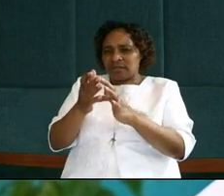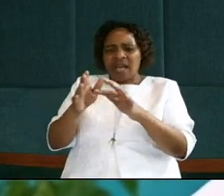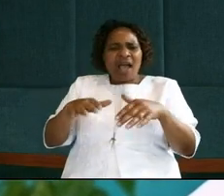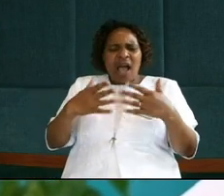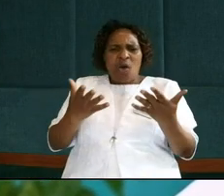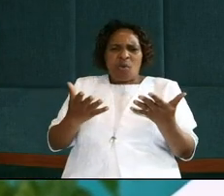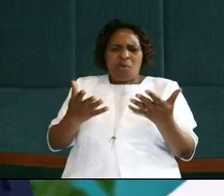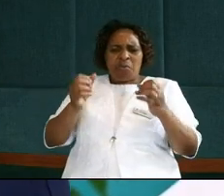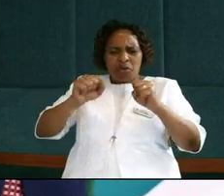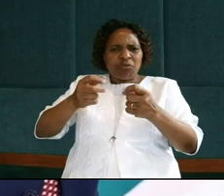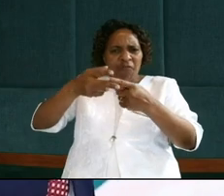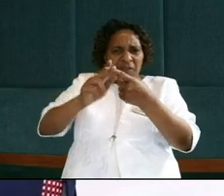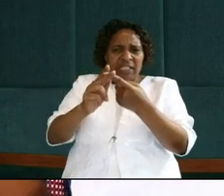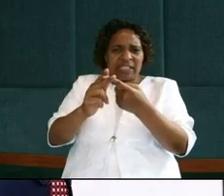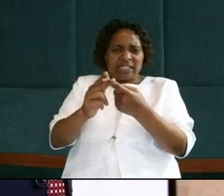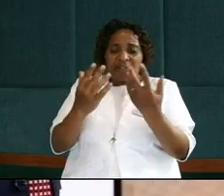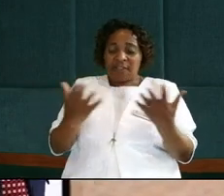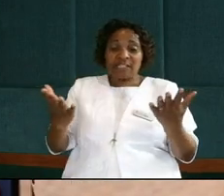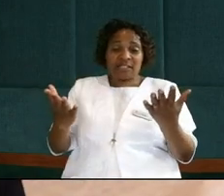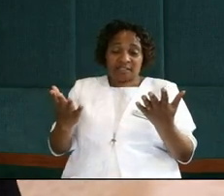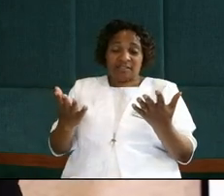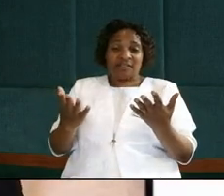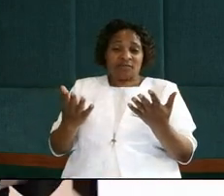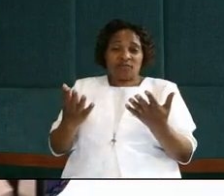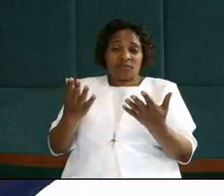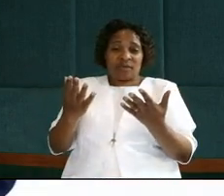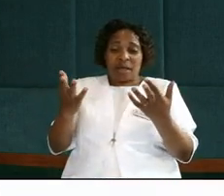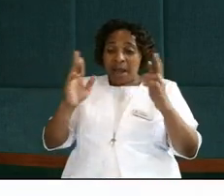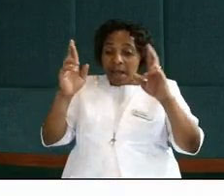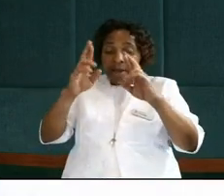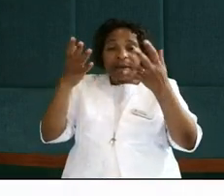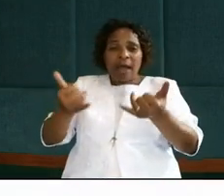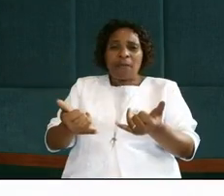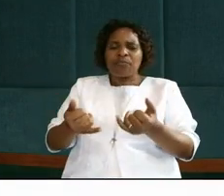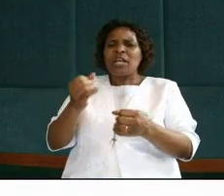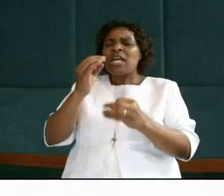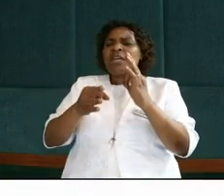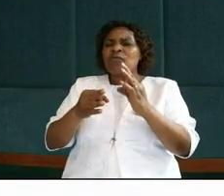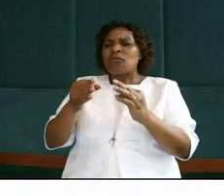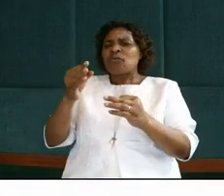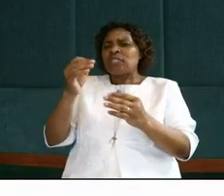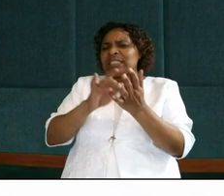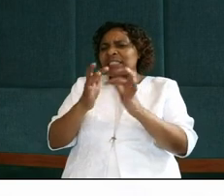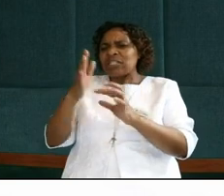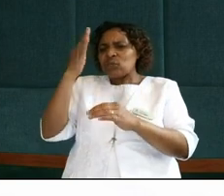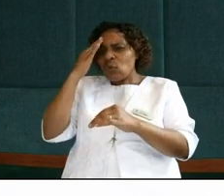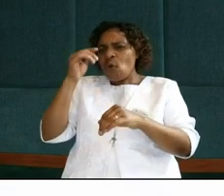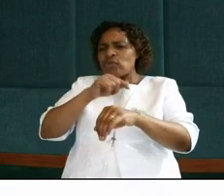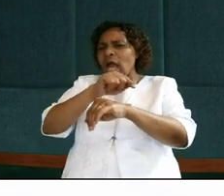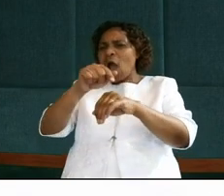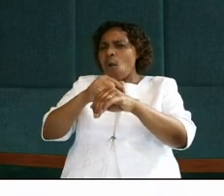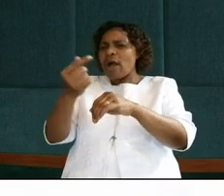how do I fix the issue of my eternity, you see, when we know that the hour that we